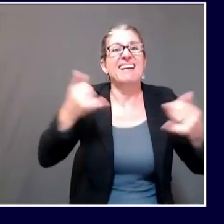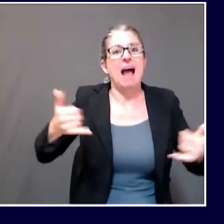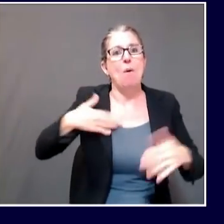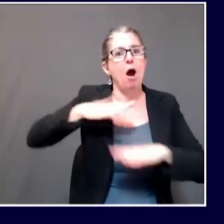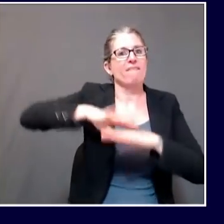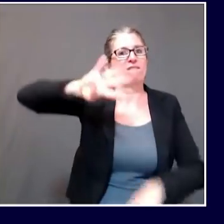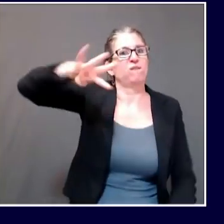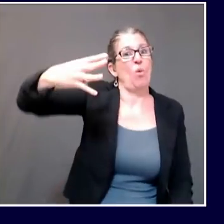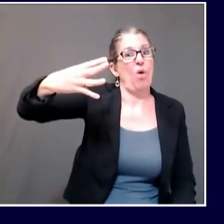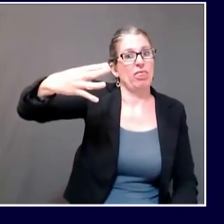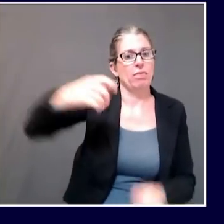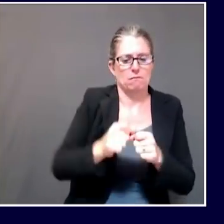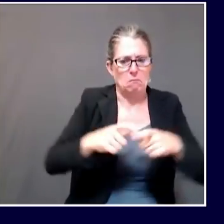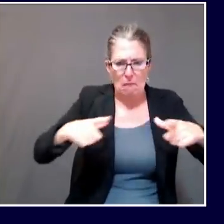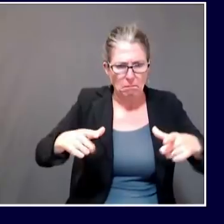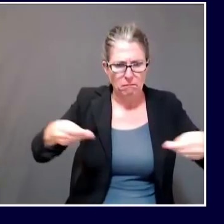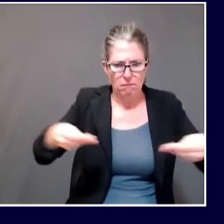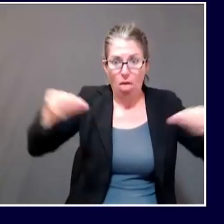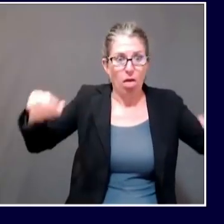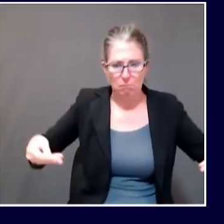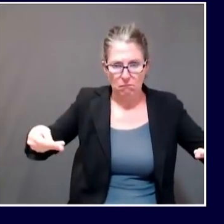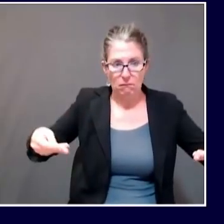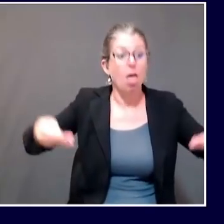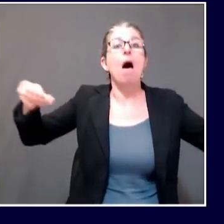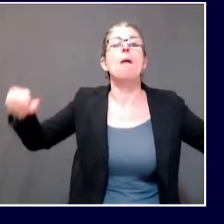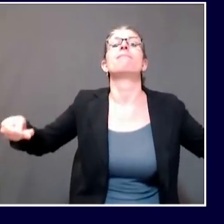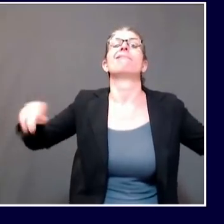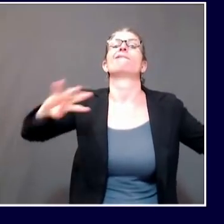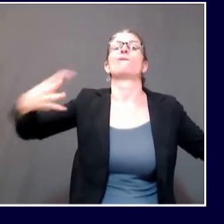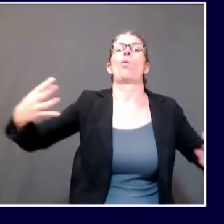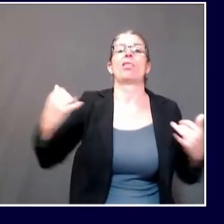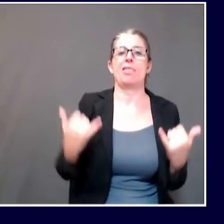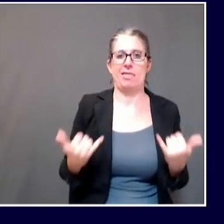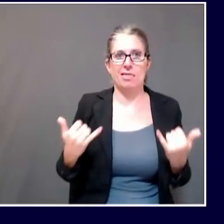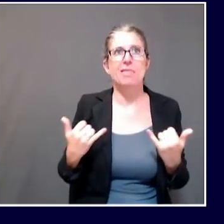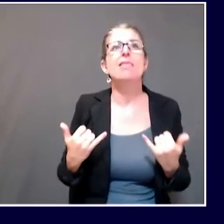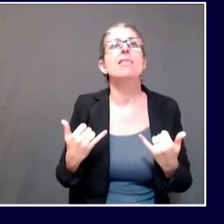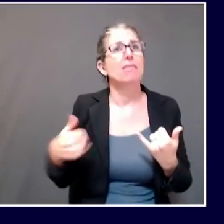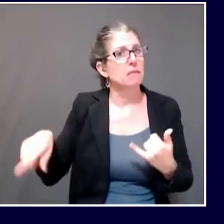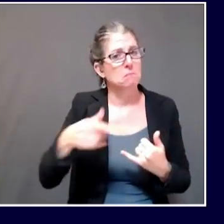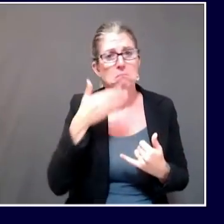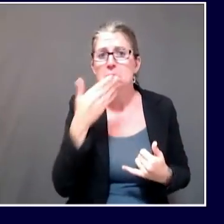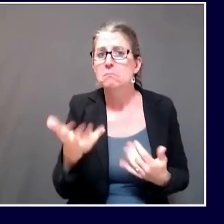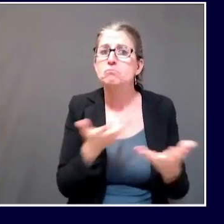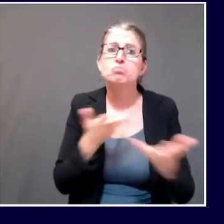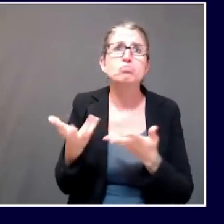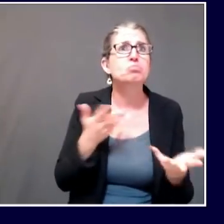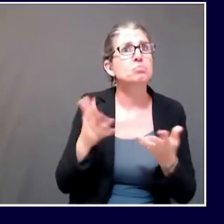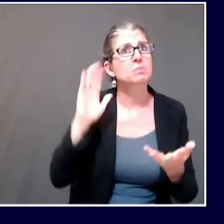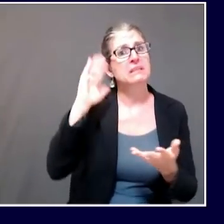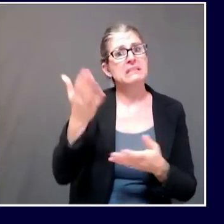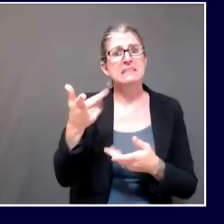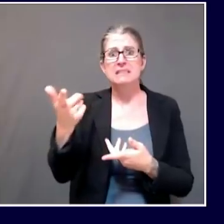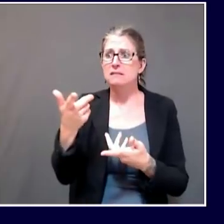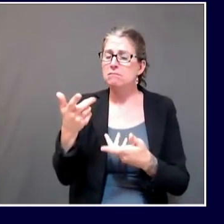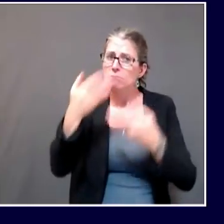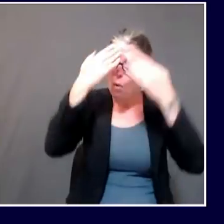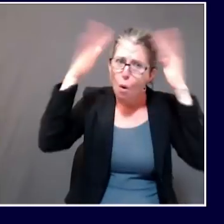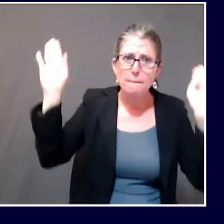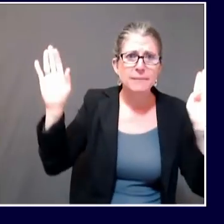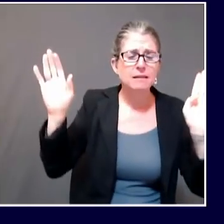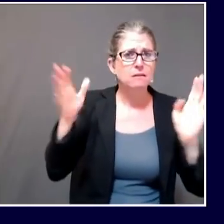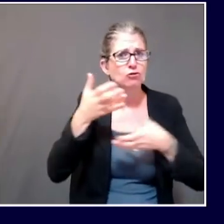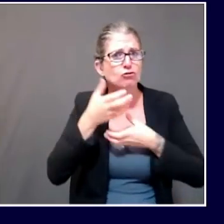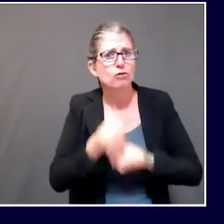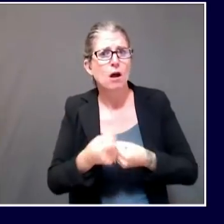their trust in us, we've been able to learn about some of the dynamics that have unfolded. And, of course, a lot of that credit goes